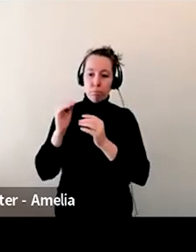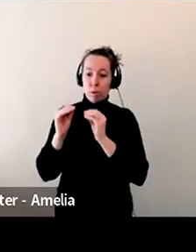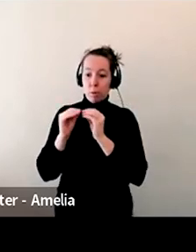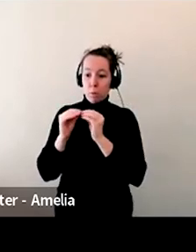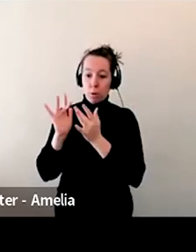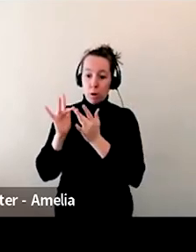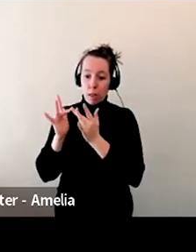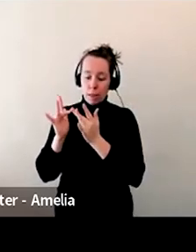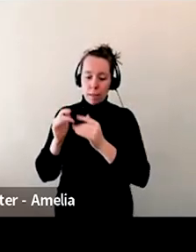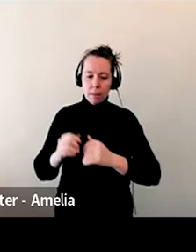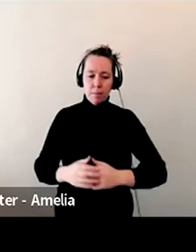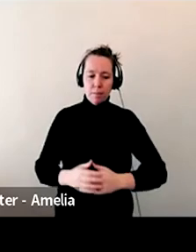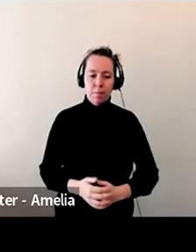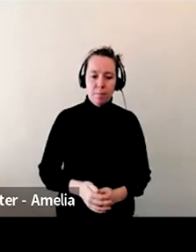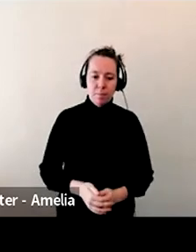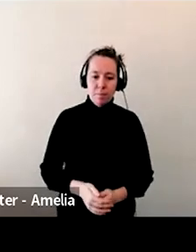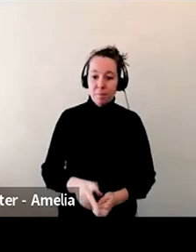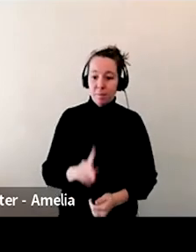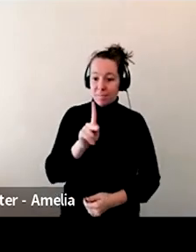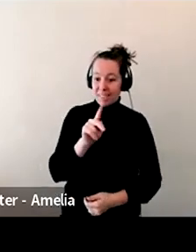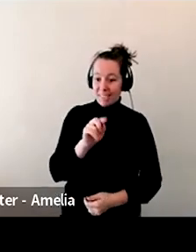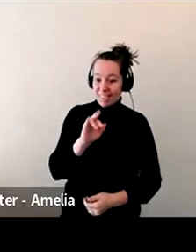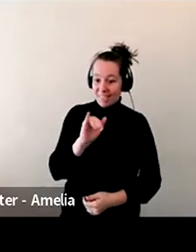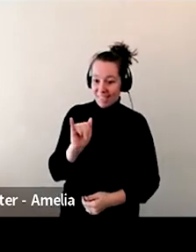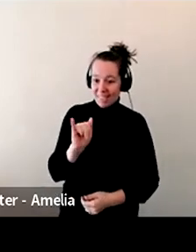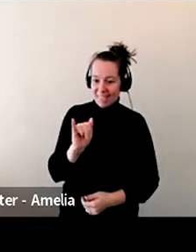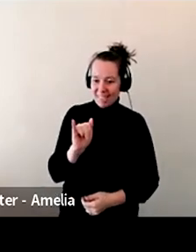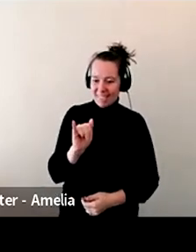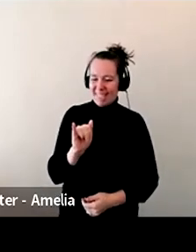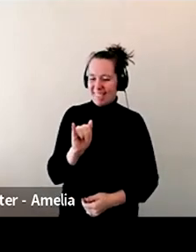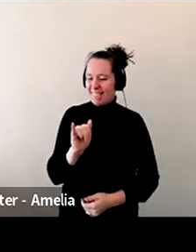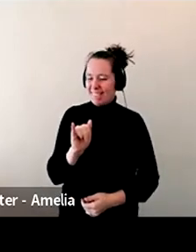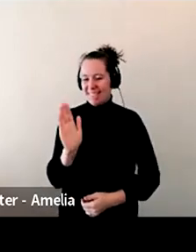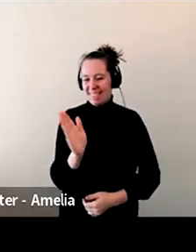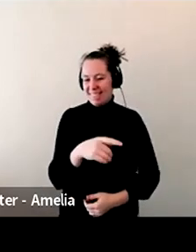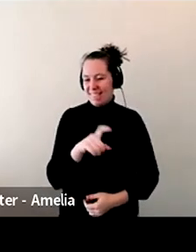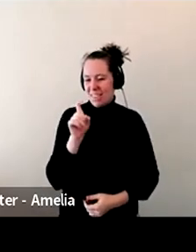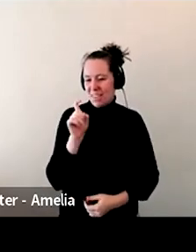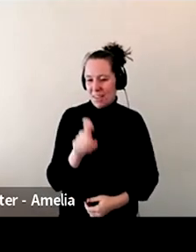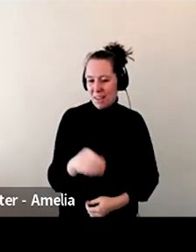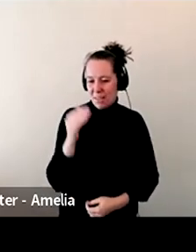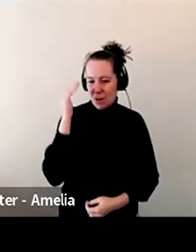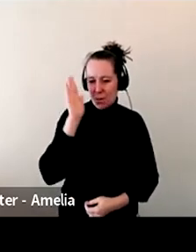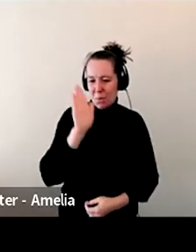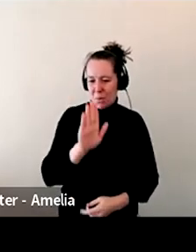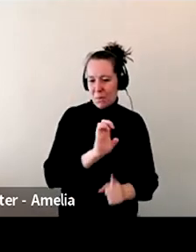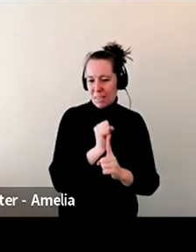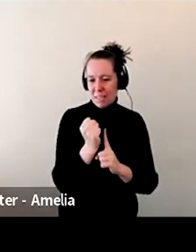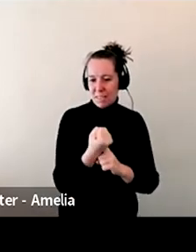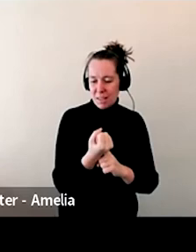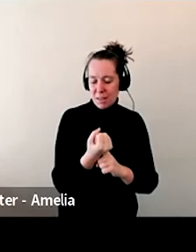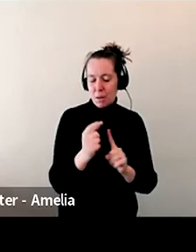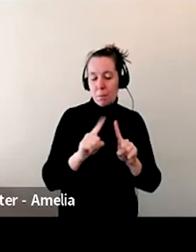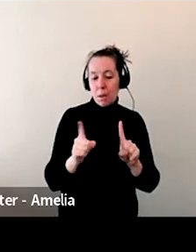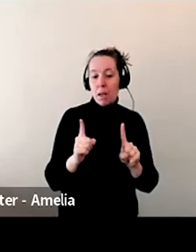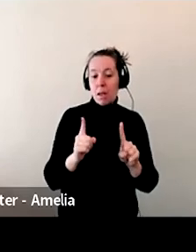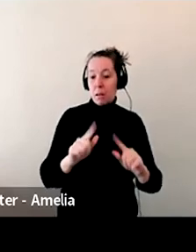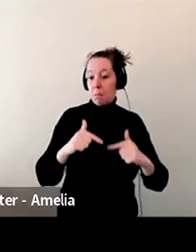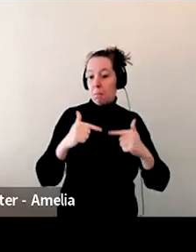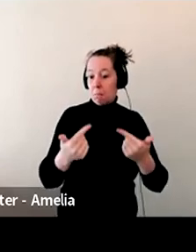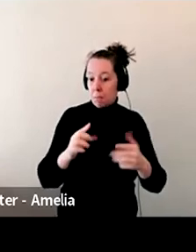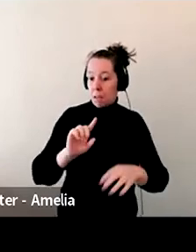Carrie, I'm going to give you a pass on this one. And, um, but I am going to start you off with this next one, which